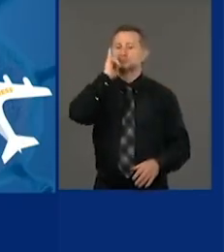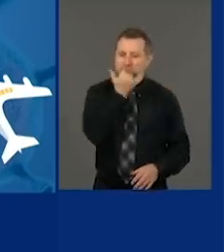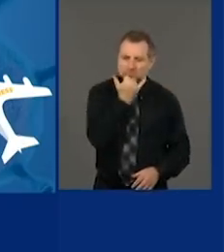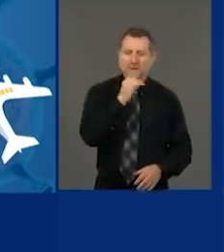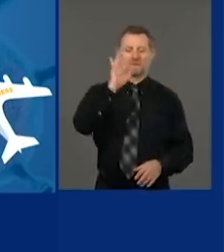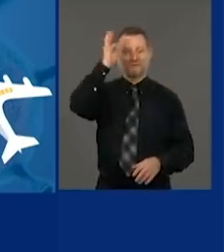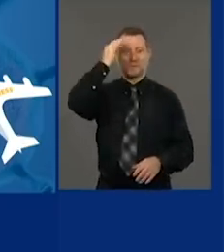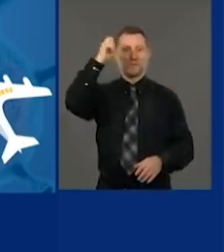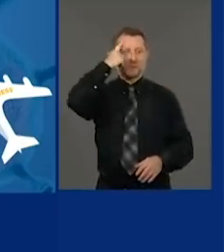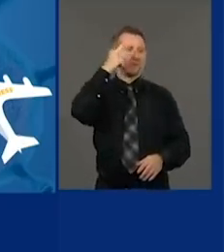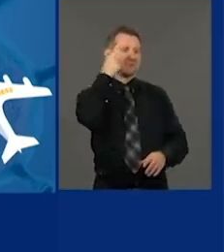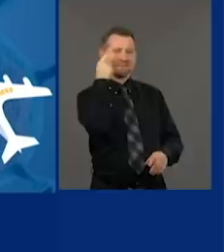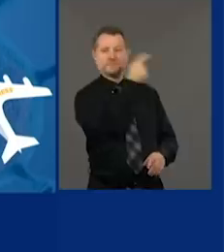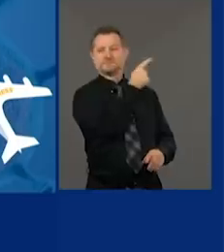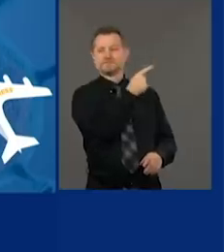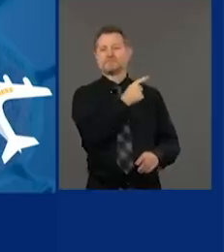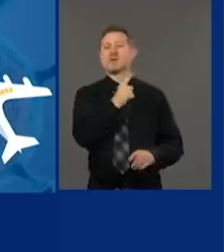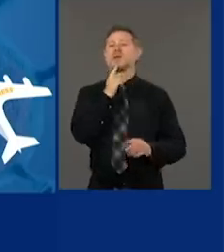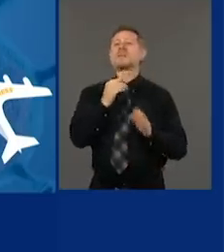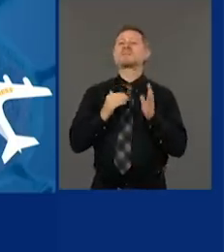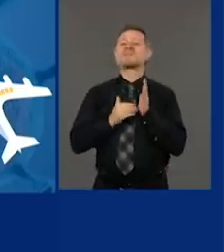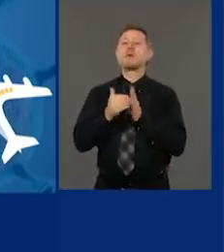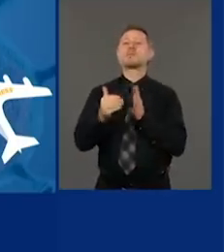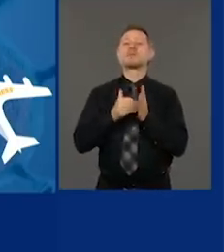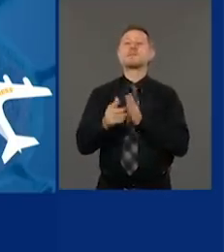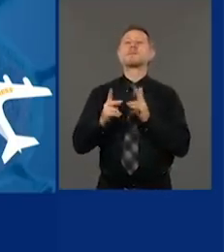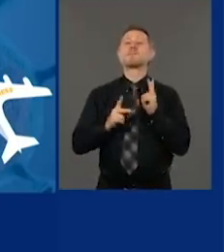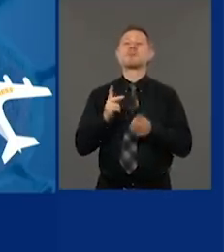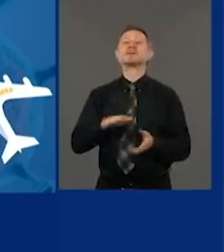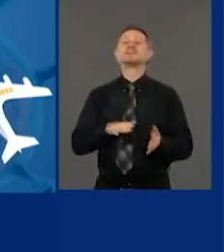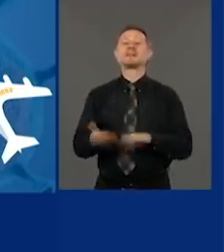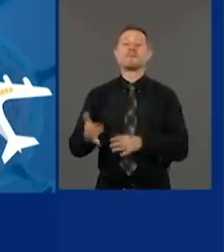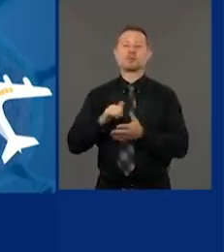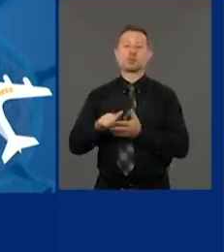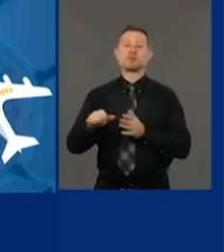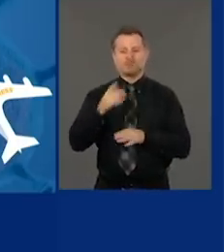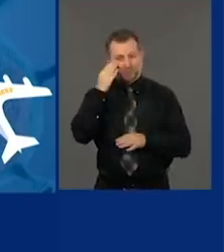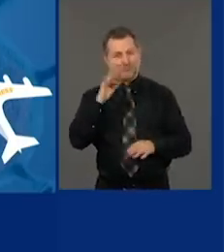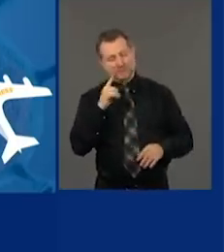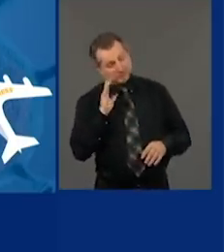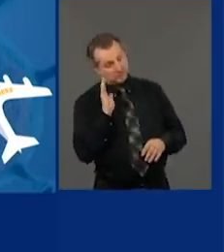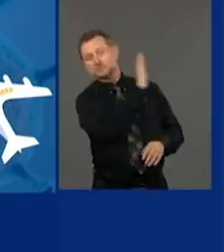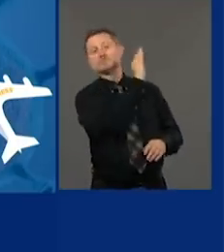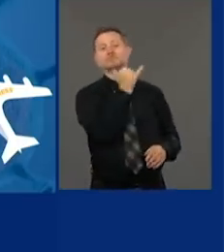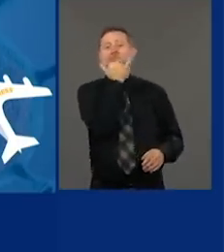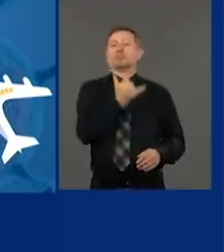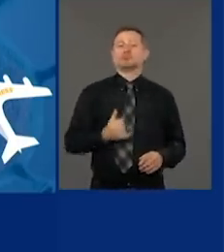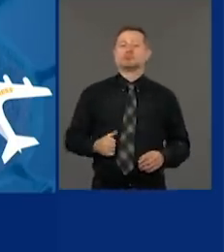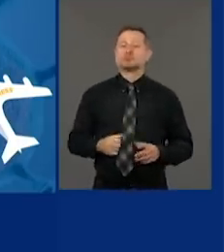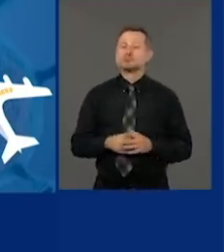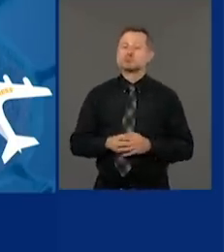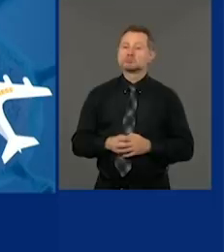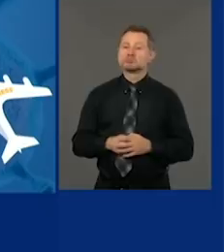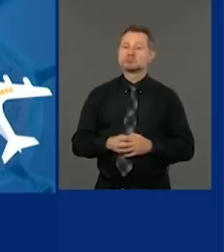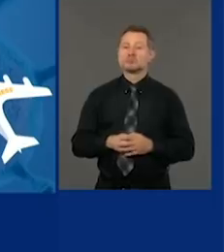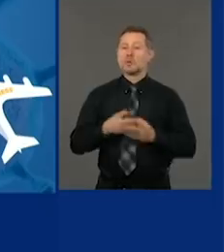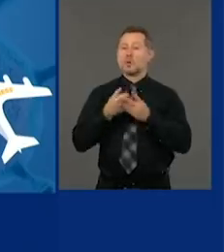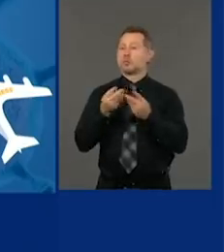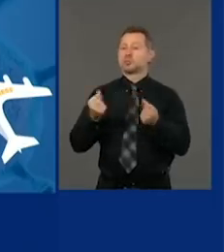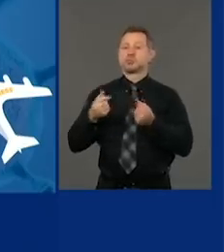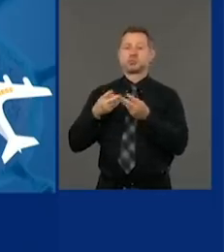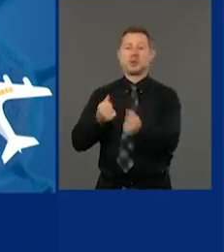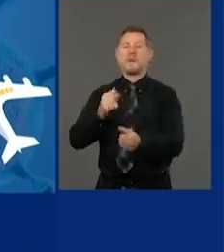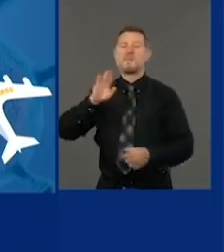thousands of lives in New York and billions of dollars. They just missed it.